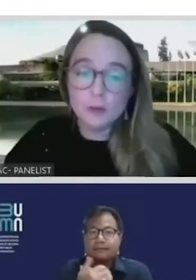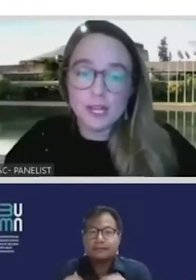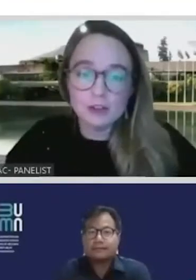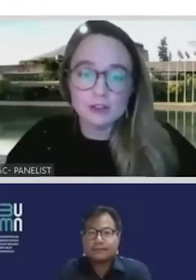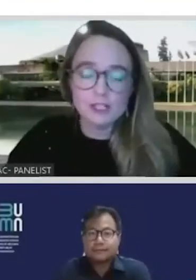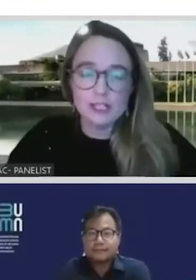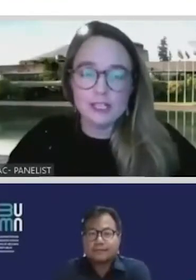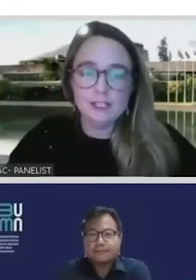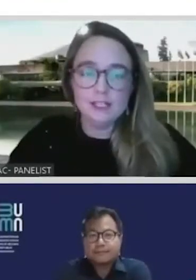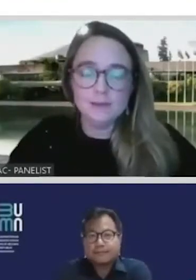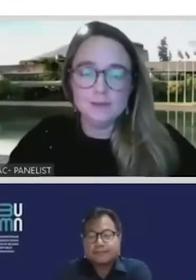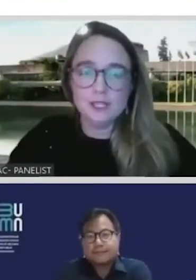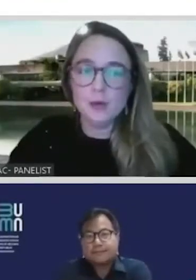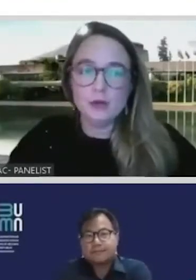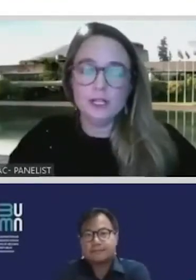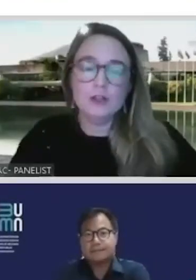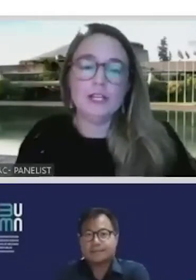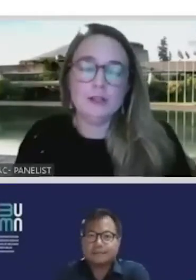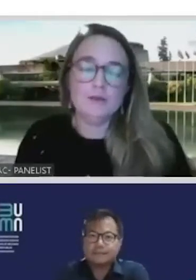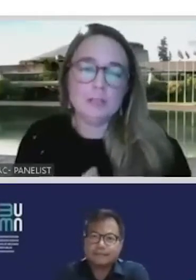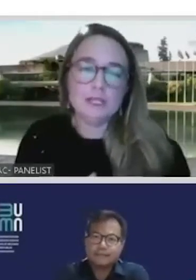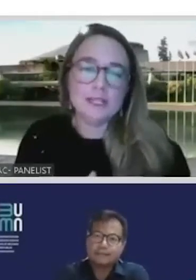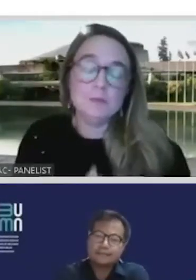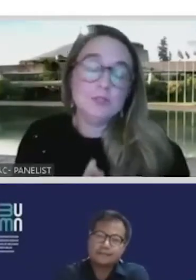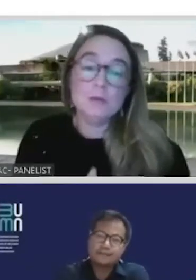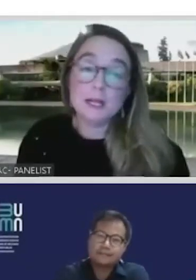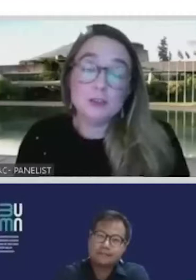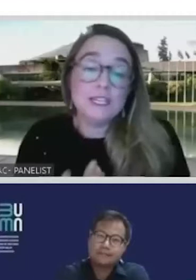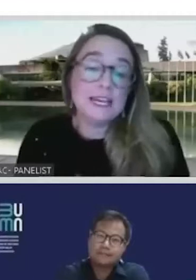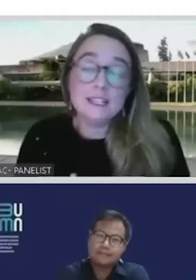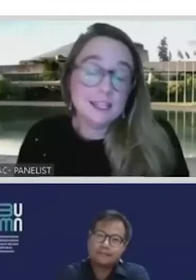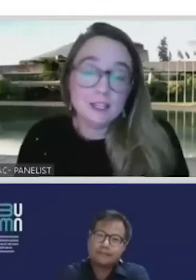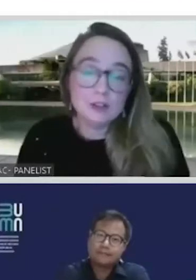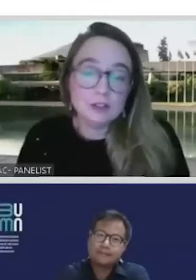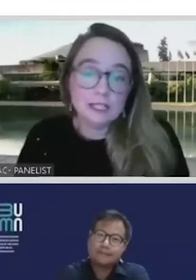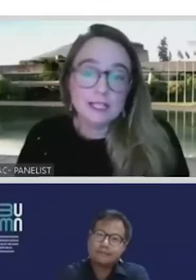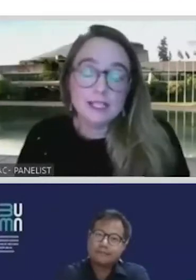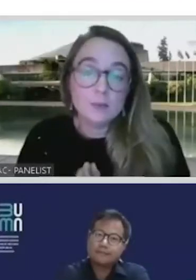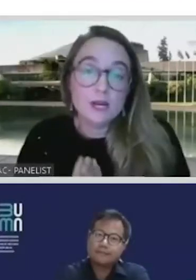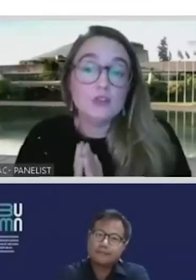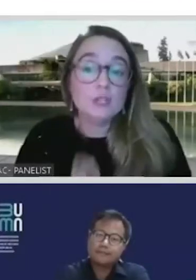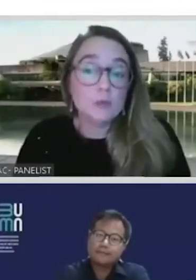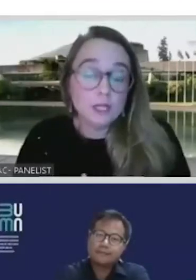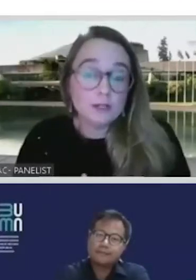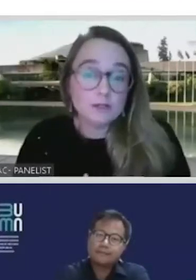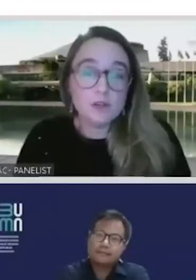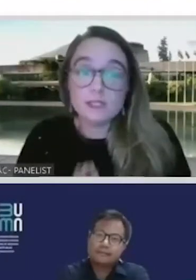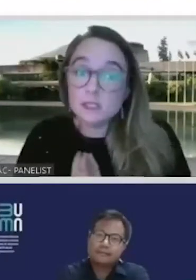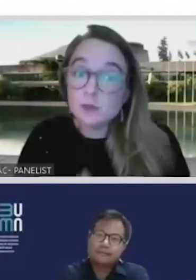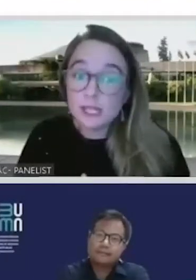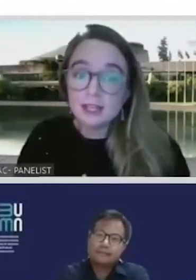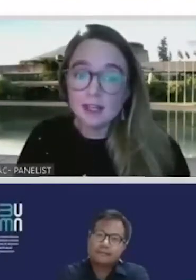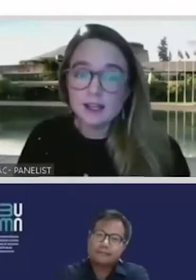governments, and well, I think it's fundamental to impulsify a fiscal and of gênero that can contribute to the way